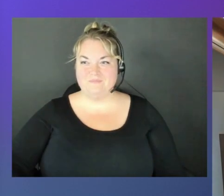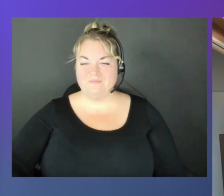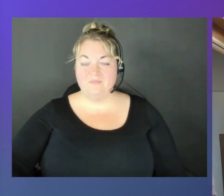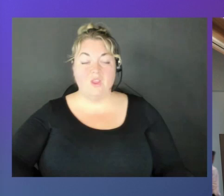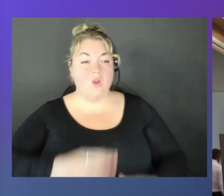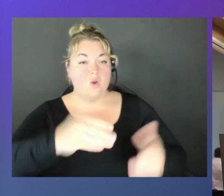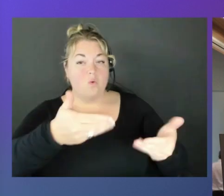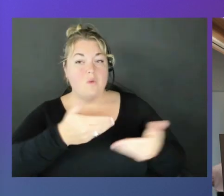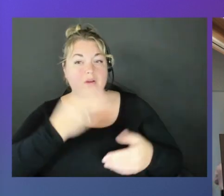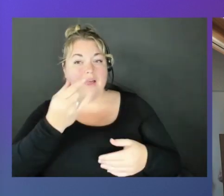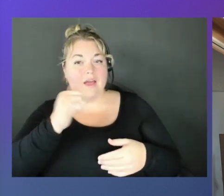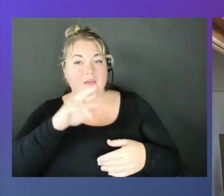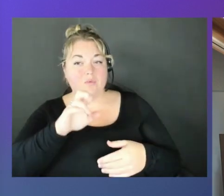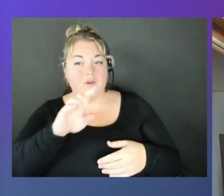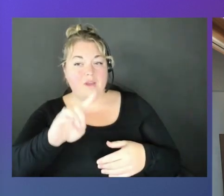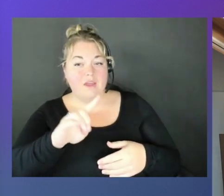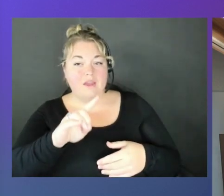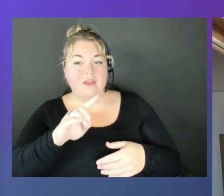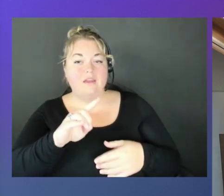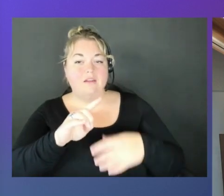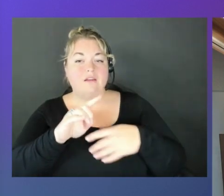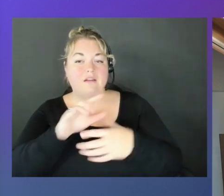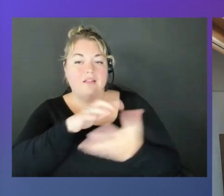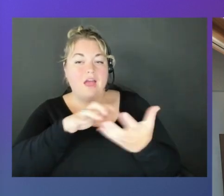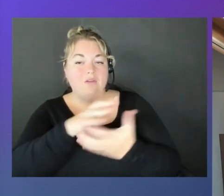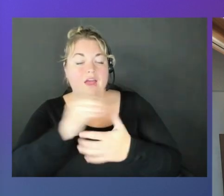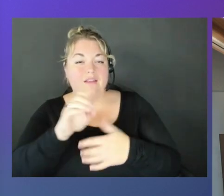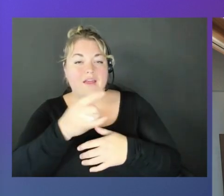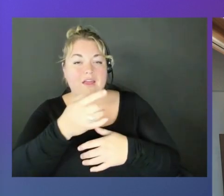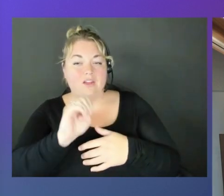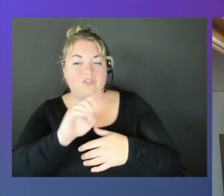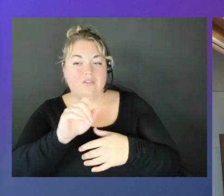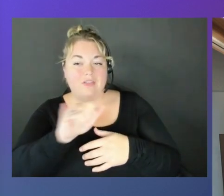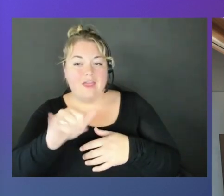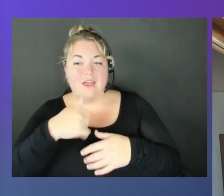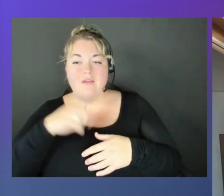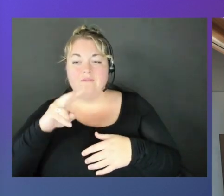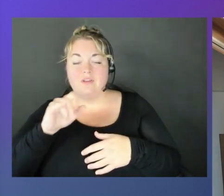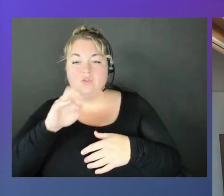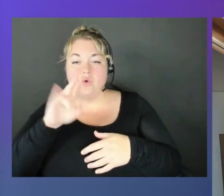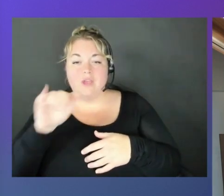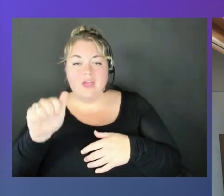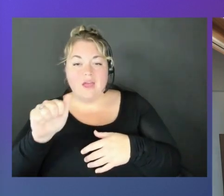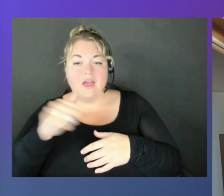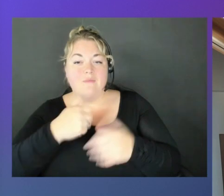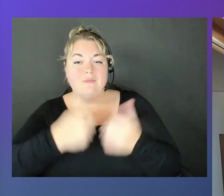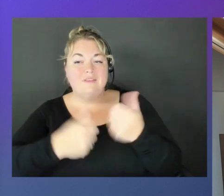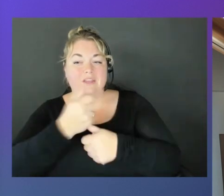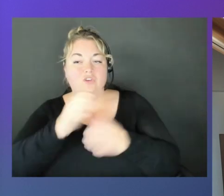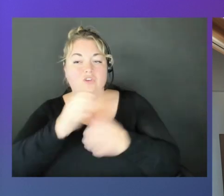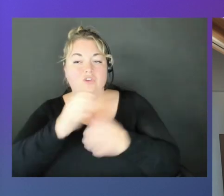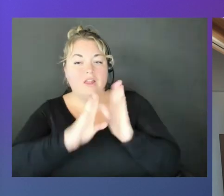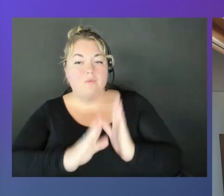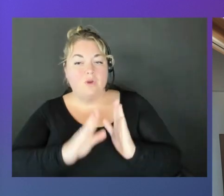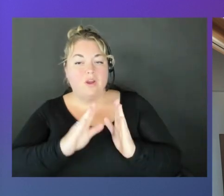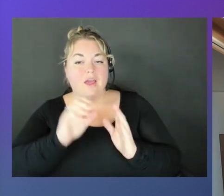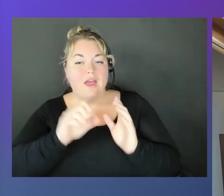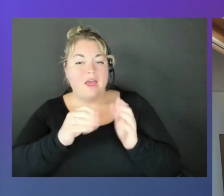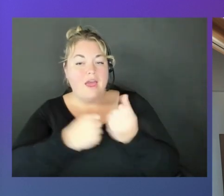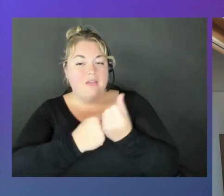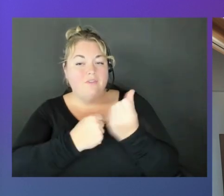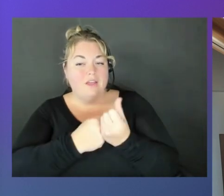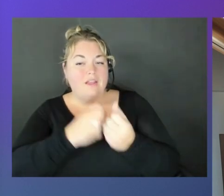Welcome to Hybrid Cloud and Edge Day. My name is Victoria Siman. I'm a Senior Developer Advocate at AWS. And today, I'm at the